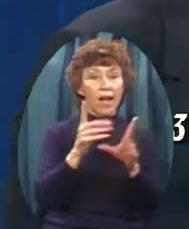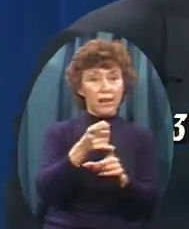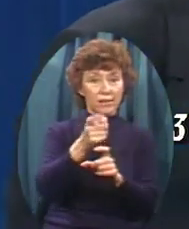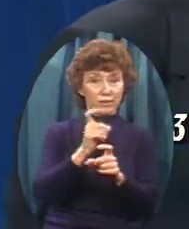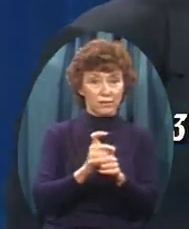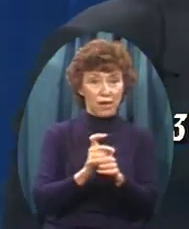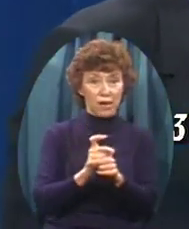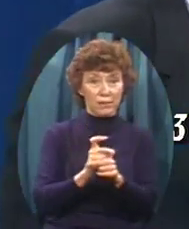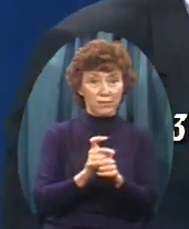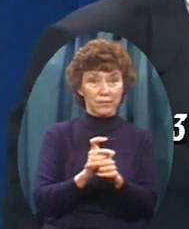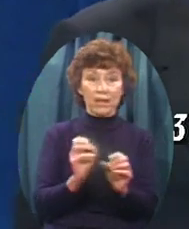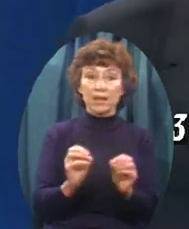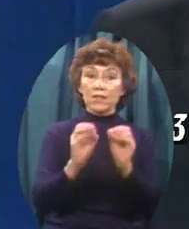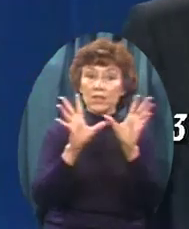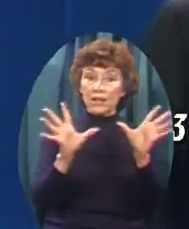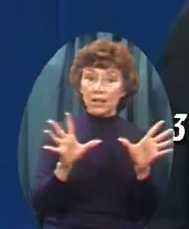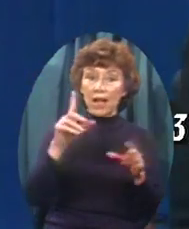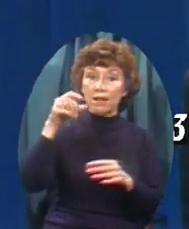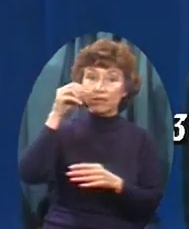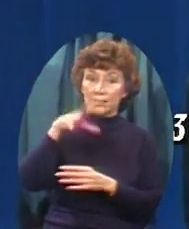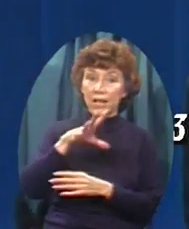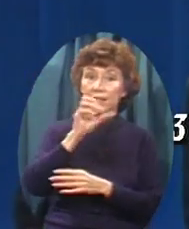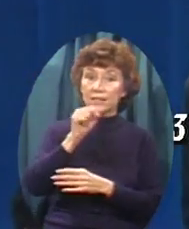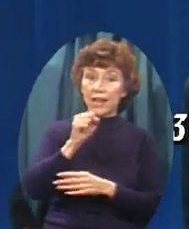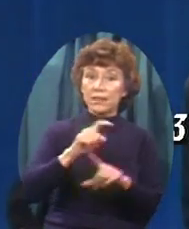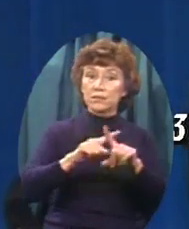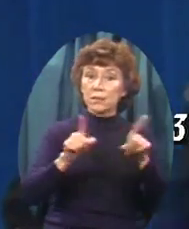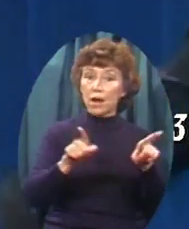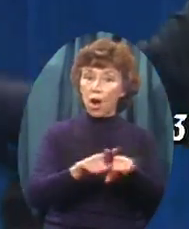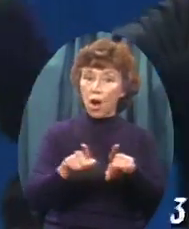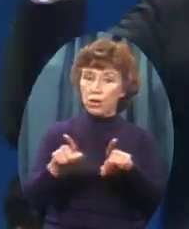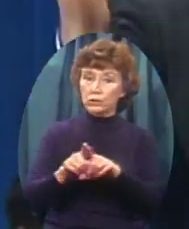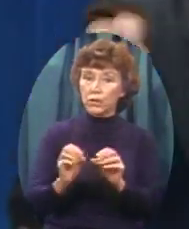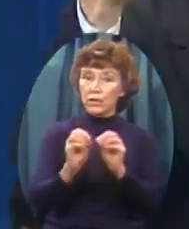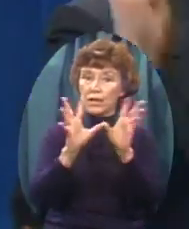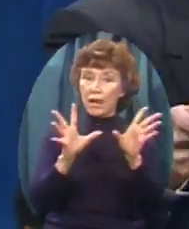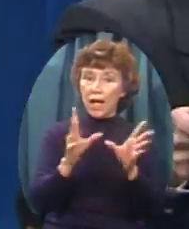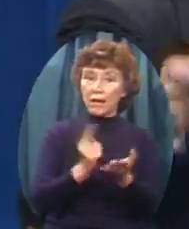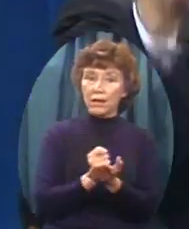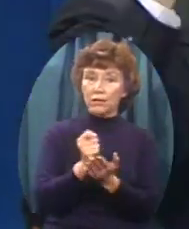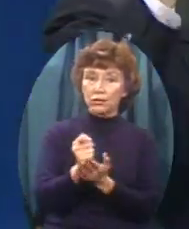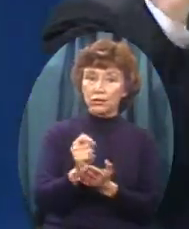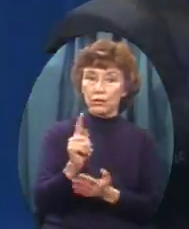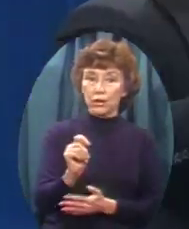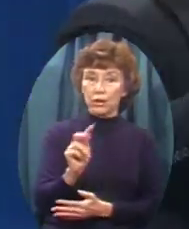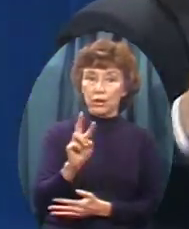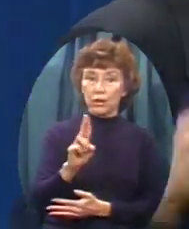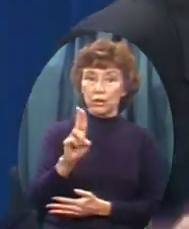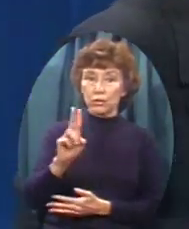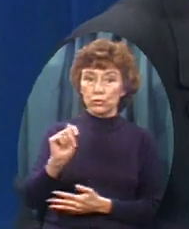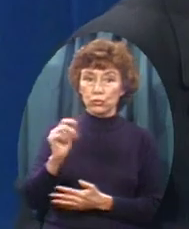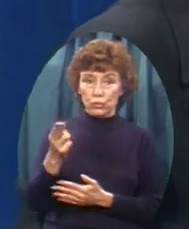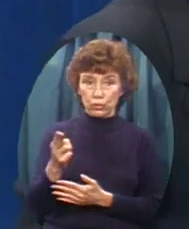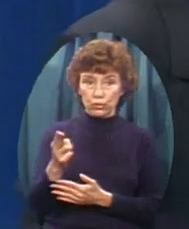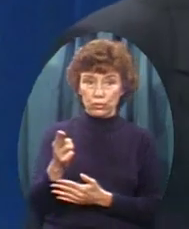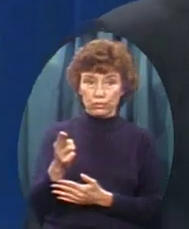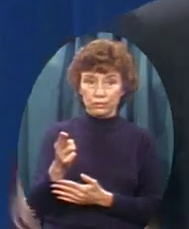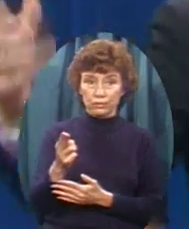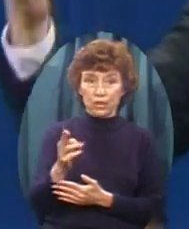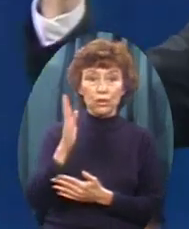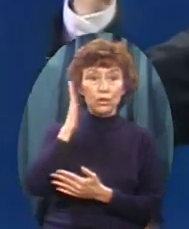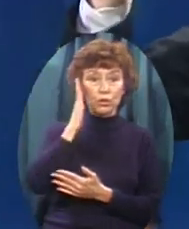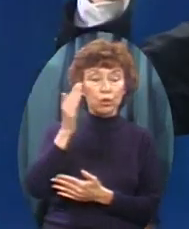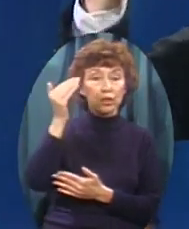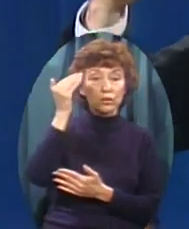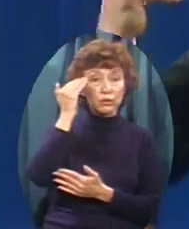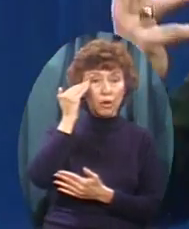And eat But the light That comes from truth Jesus is the truth You shall know the truth The light And the truth Shall make you free All